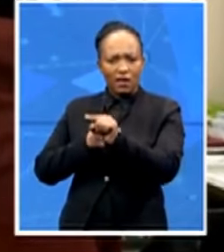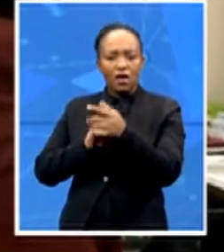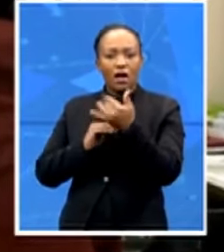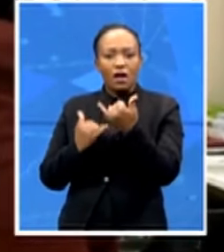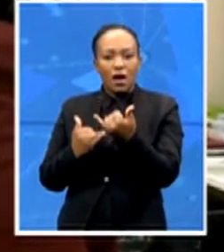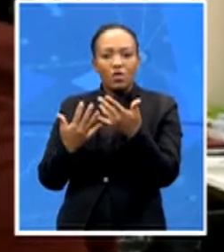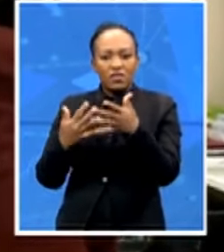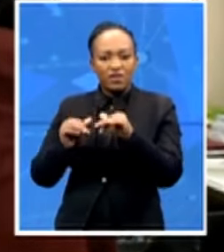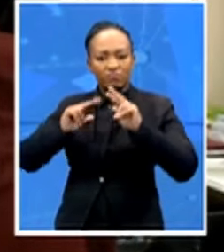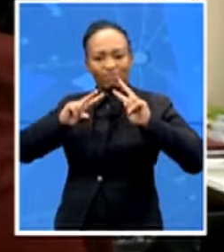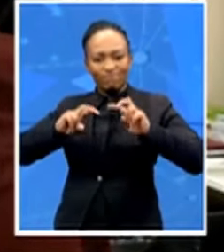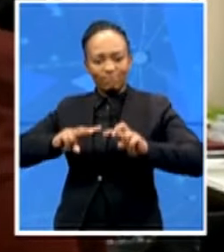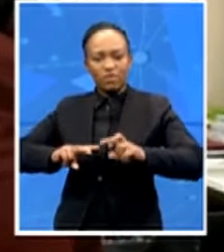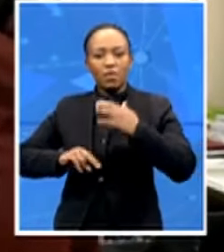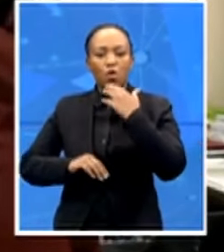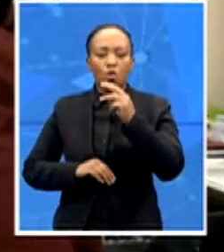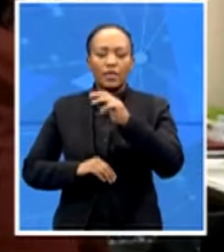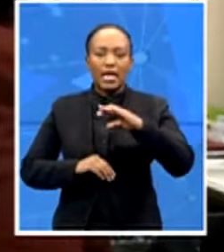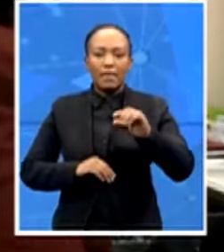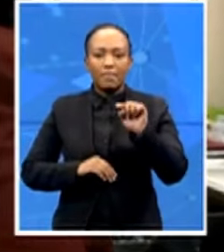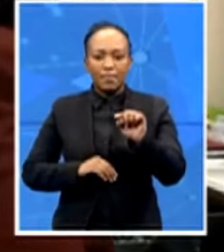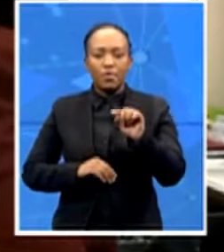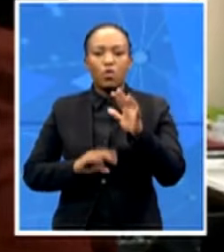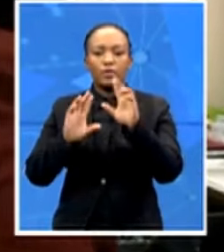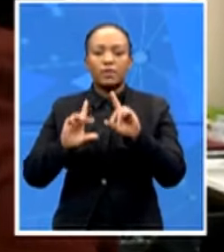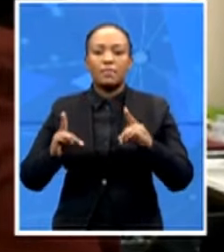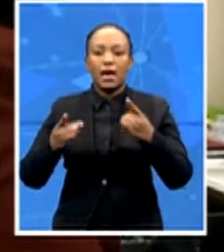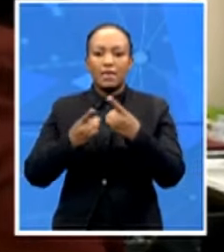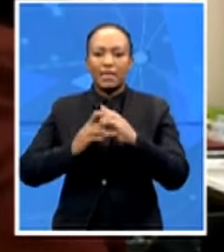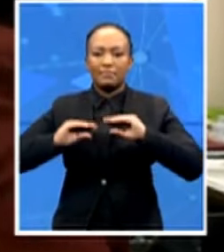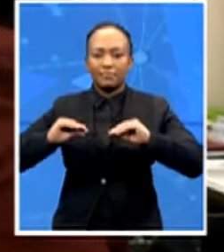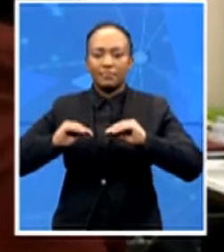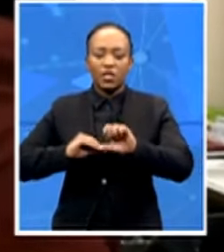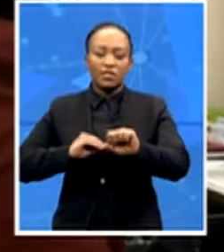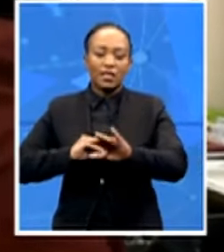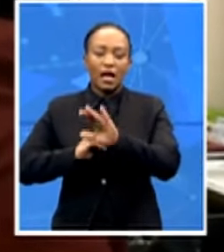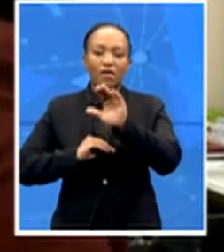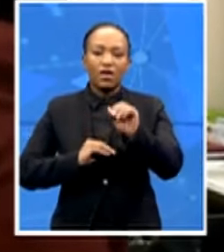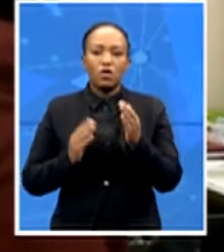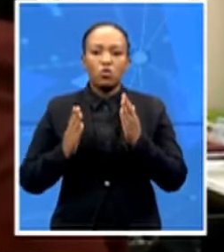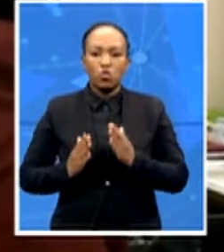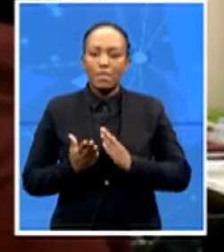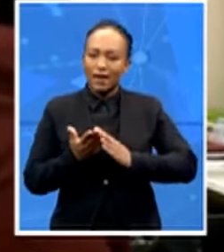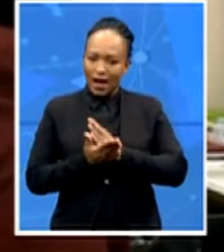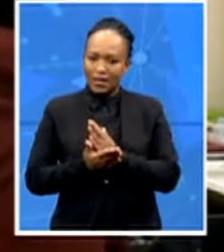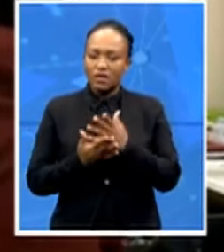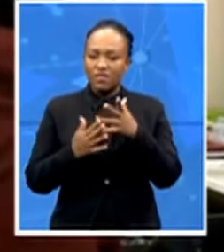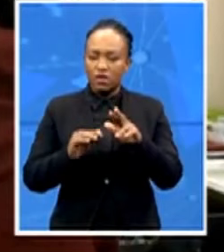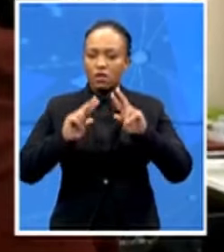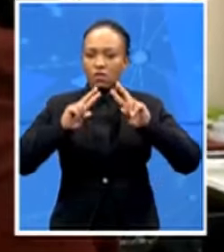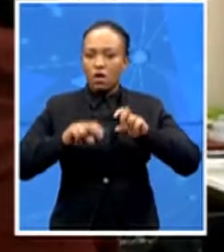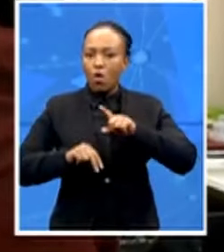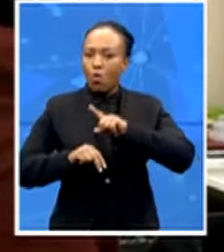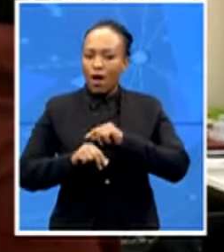Cape Department of Education as well as the South African Human Rights Commission over the issue of denying allegations denying